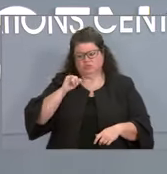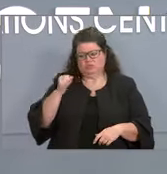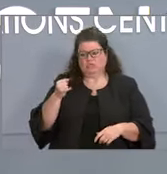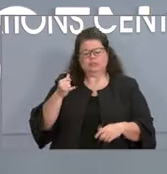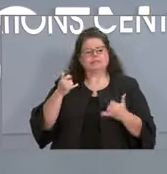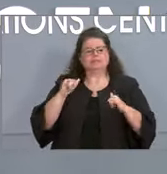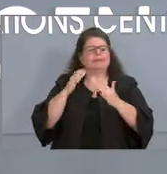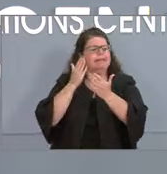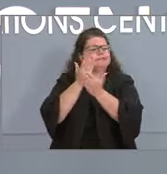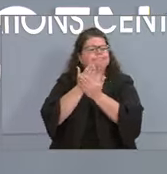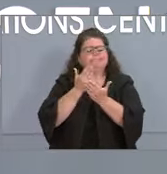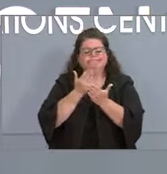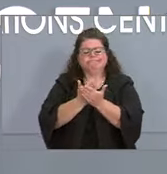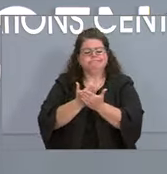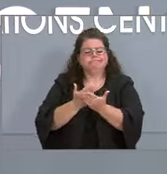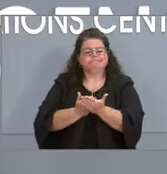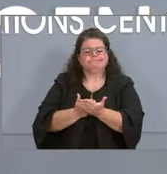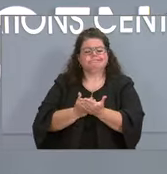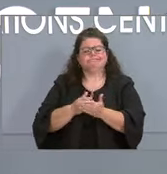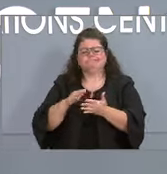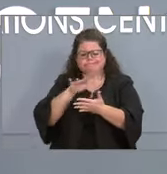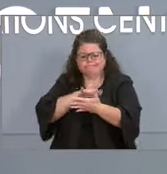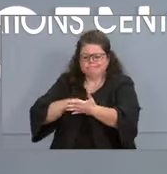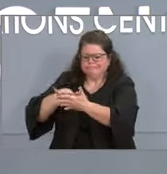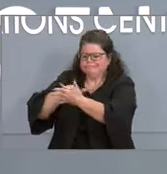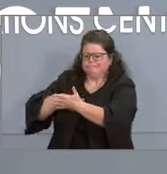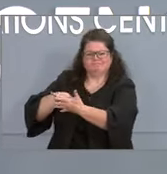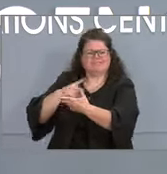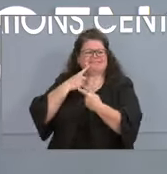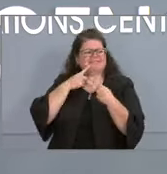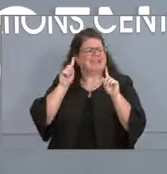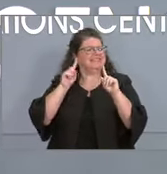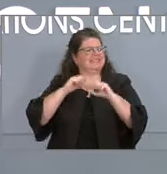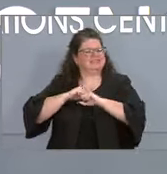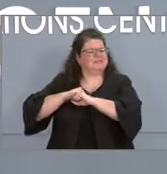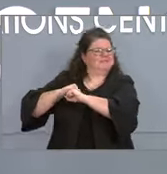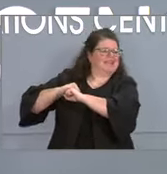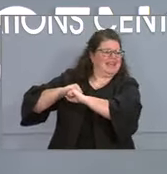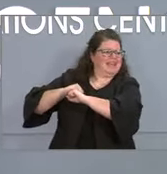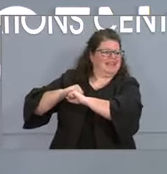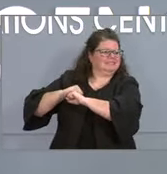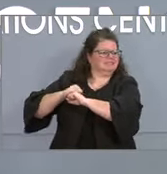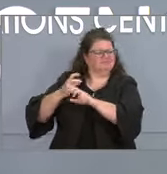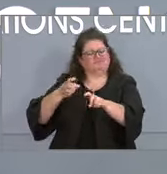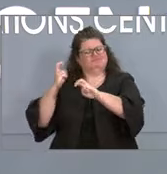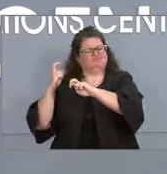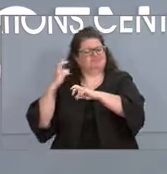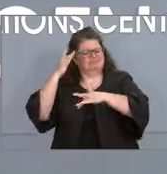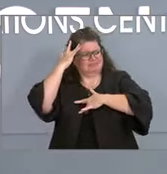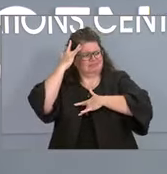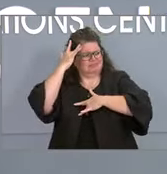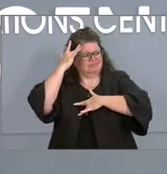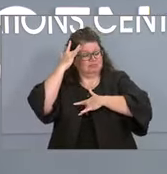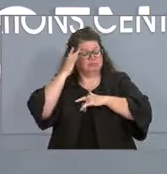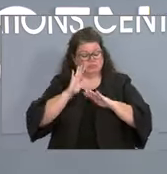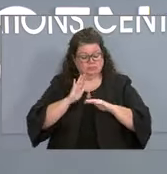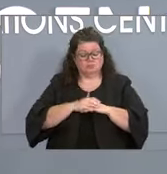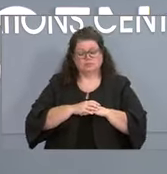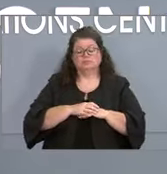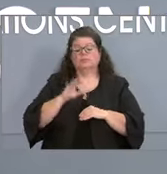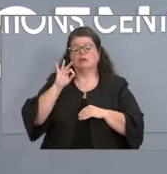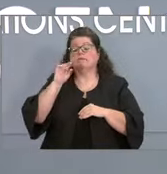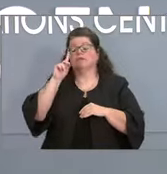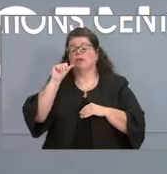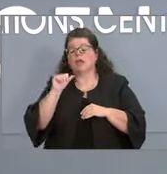to show that they are safe and effective at preventing the most severe disease. When the FDA and the